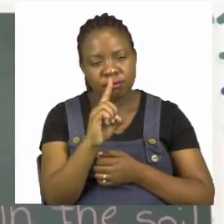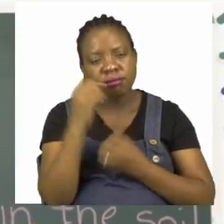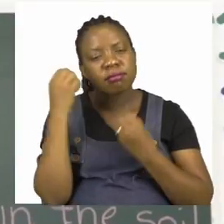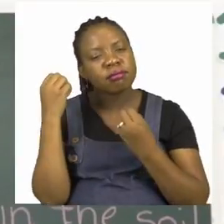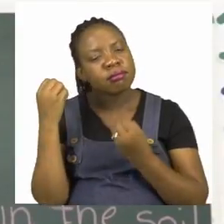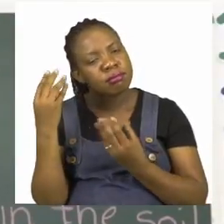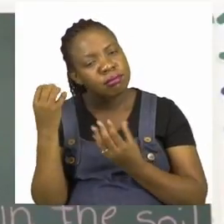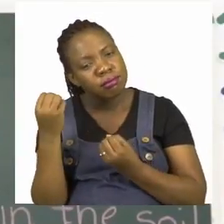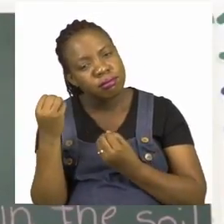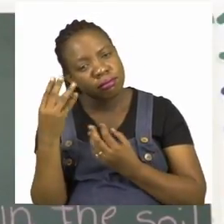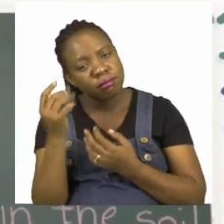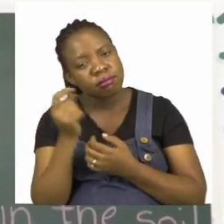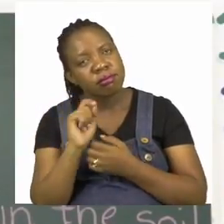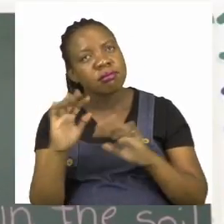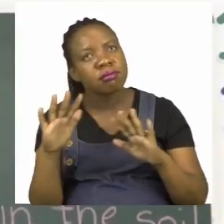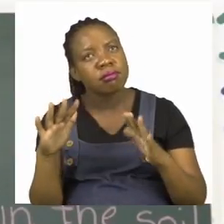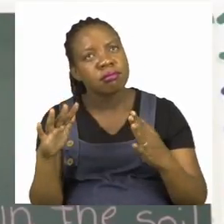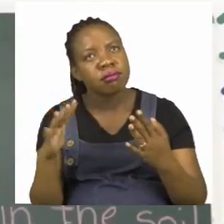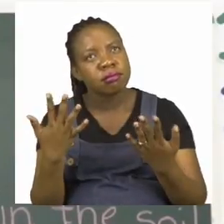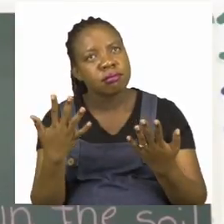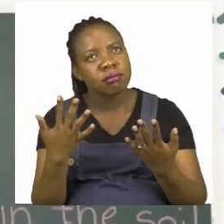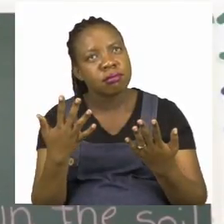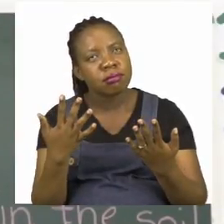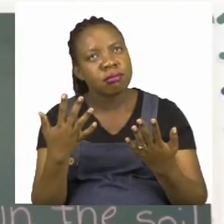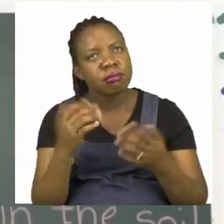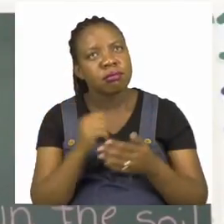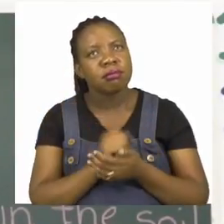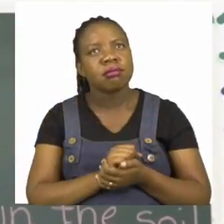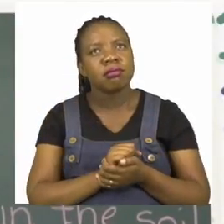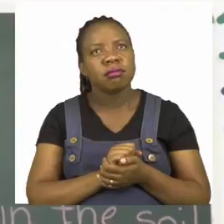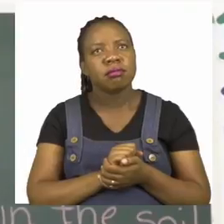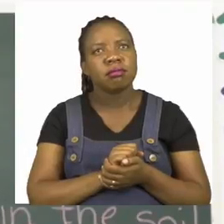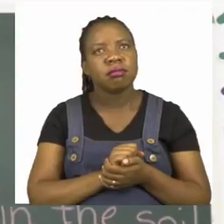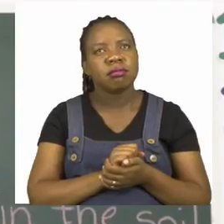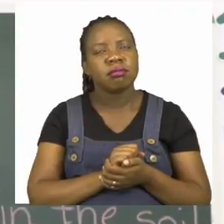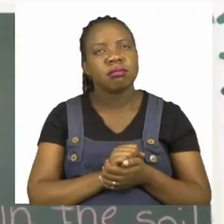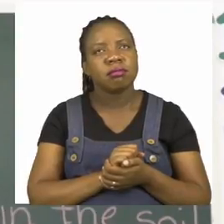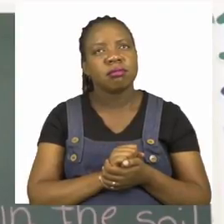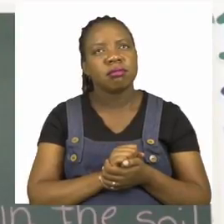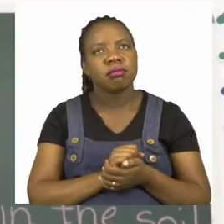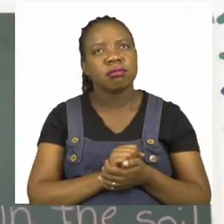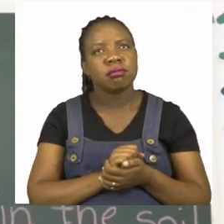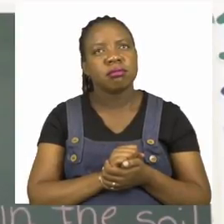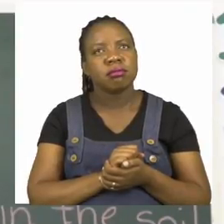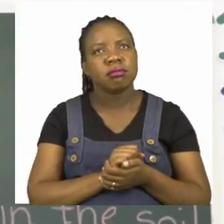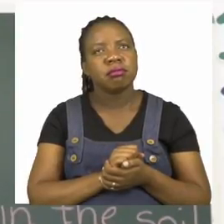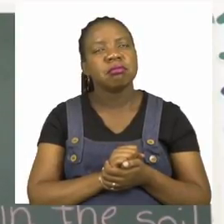children. So go ahead and write the word children.